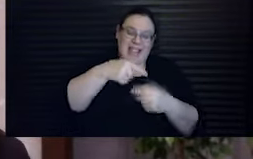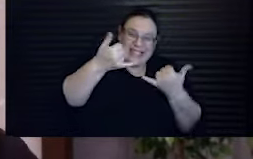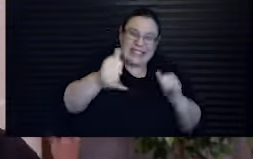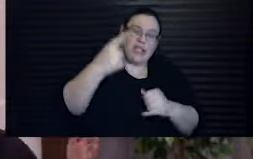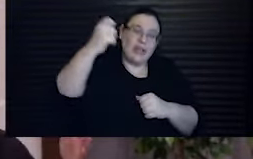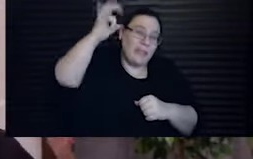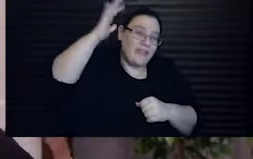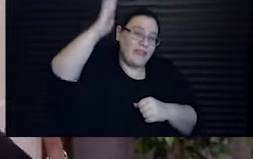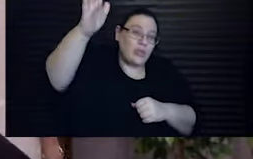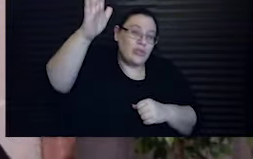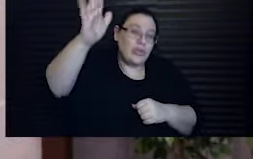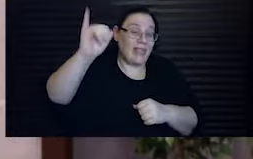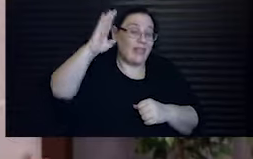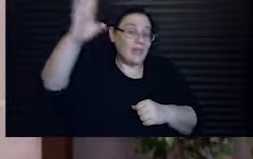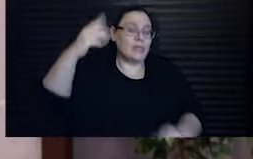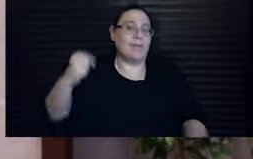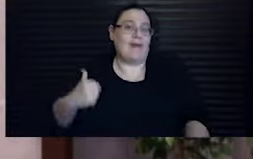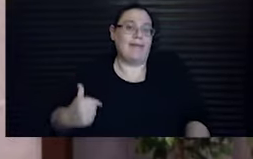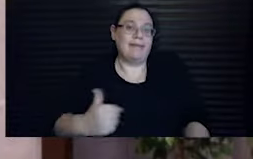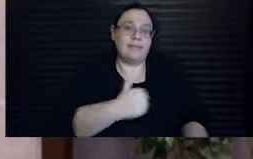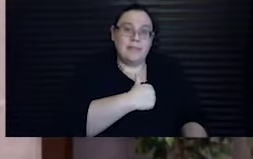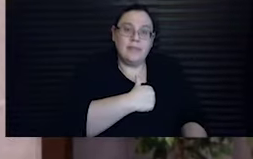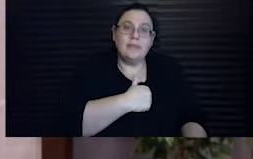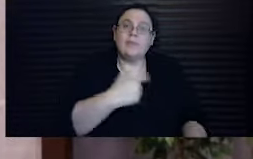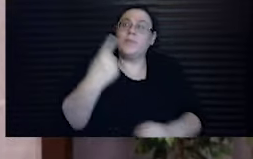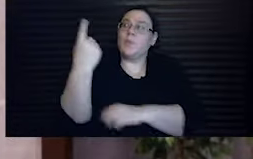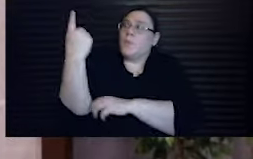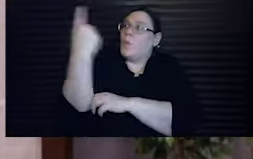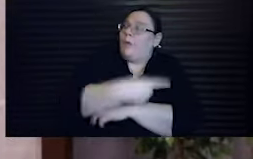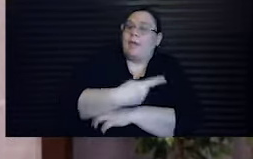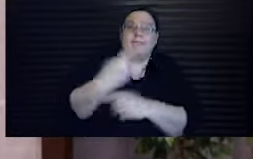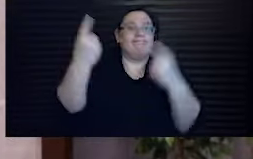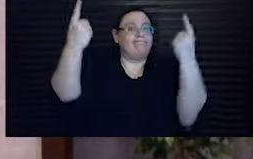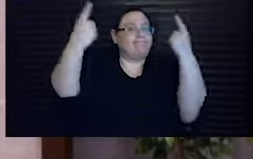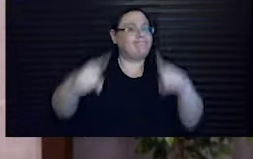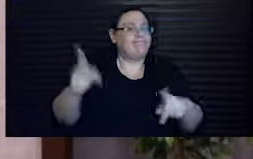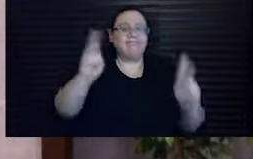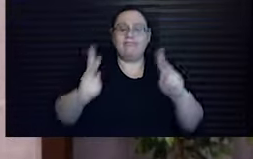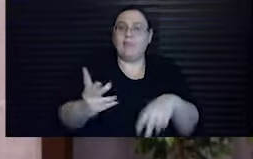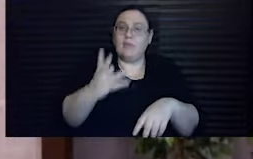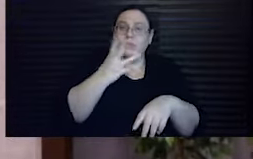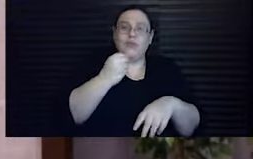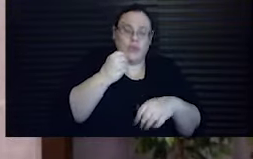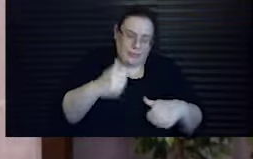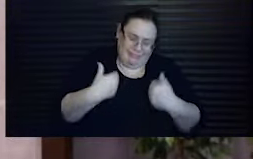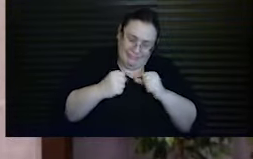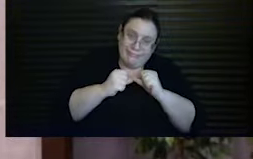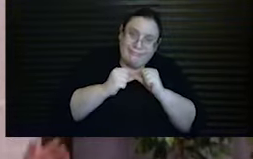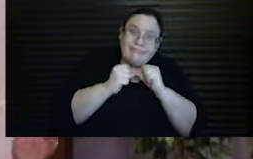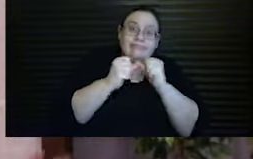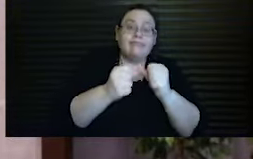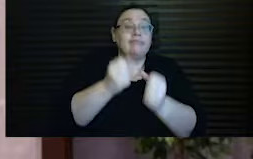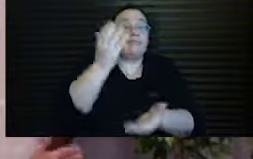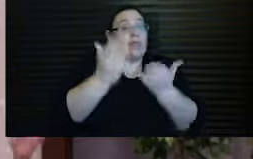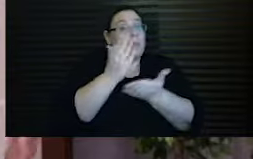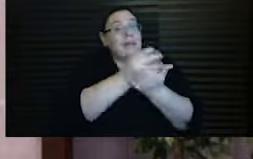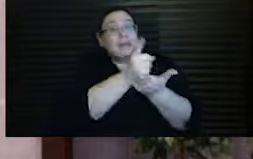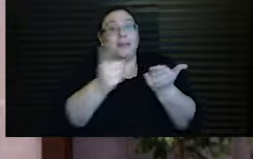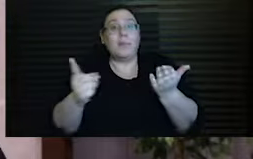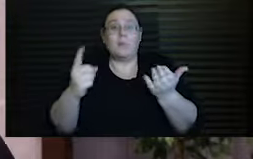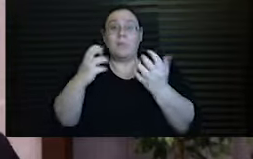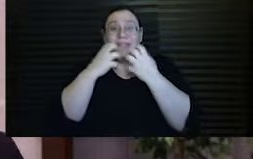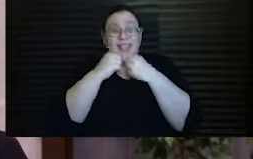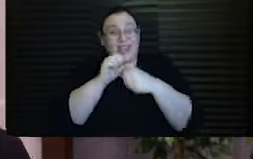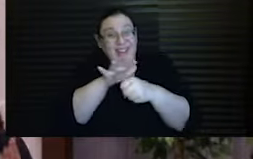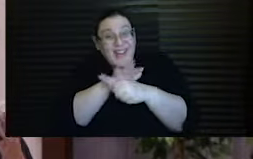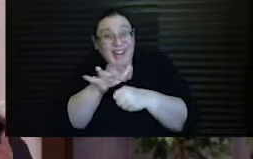dreaming of. They dreamt that somehow, one day, the Jewish people would survive. And maybe some of them would care